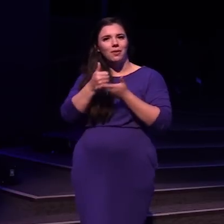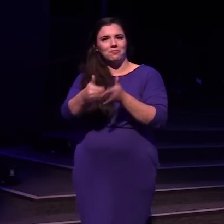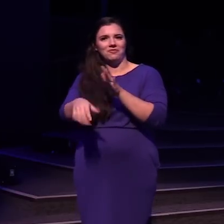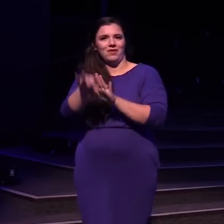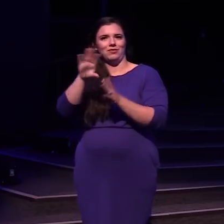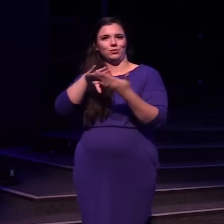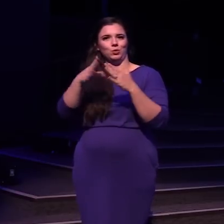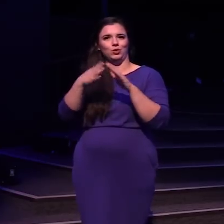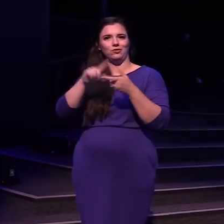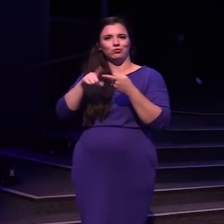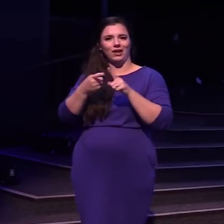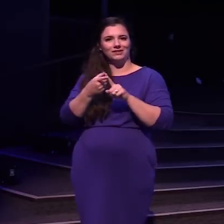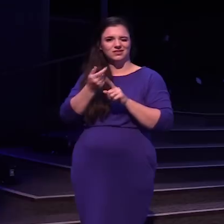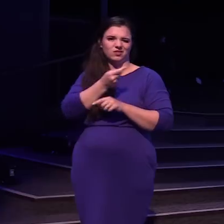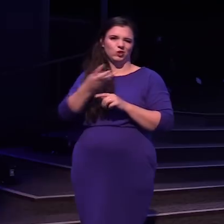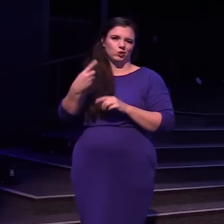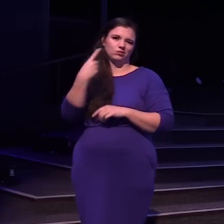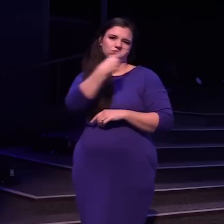Here are just a few